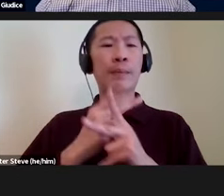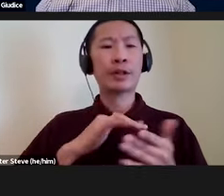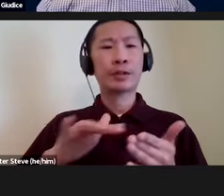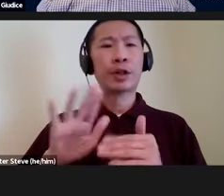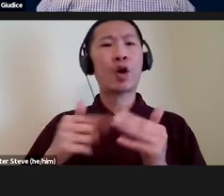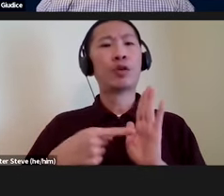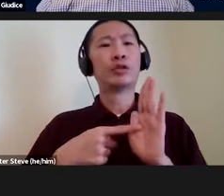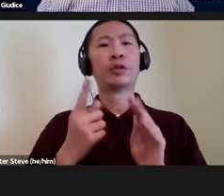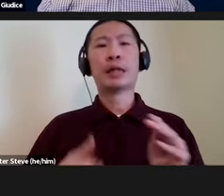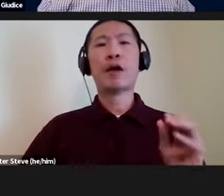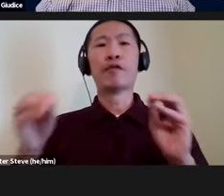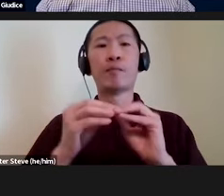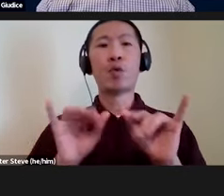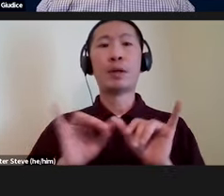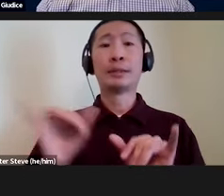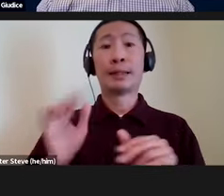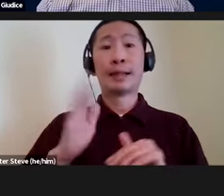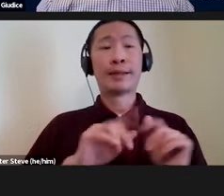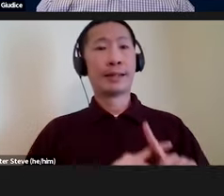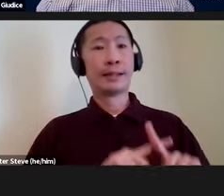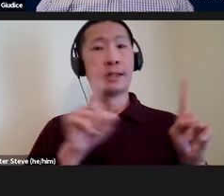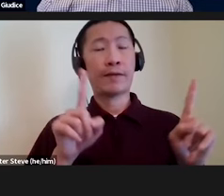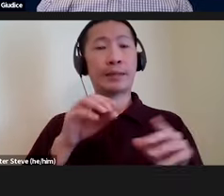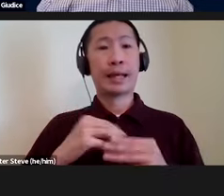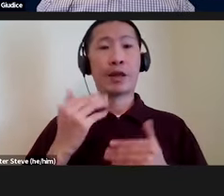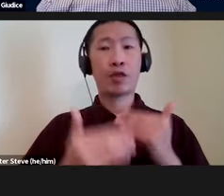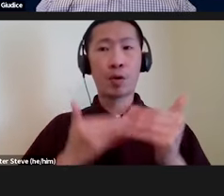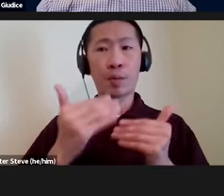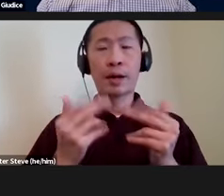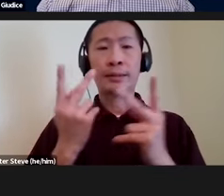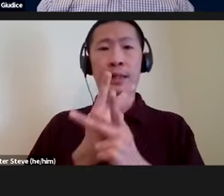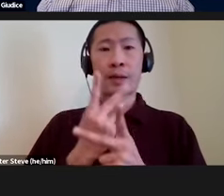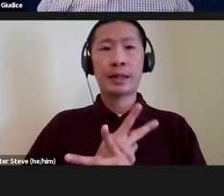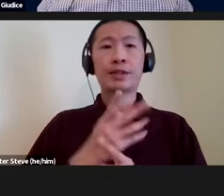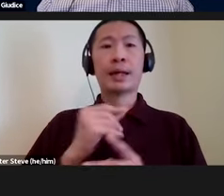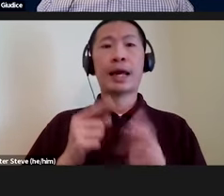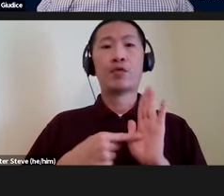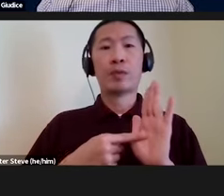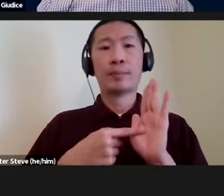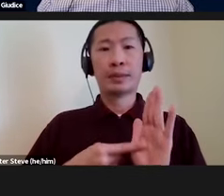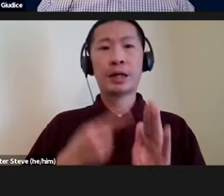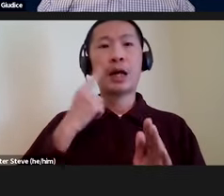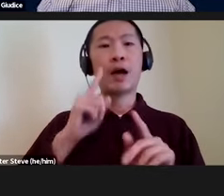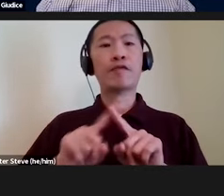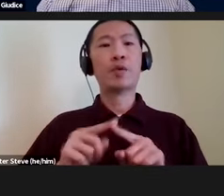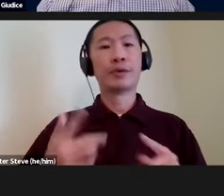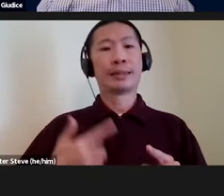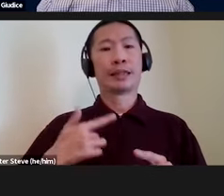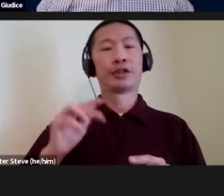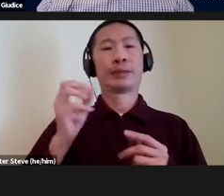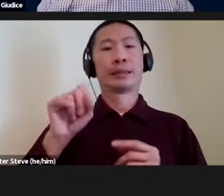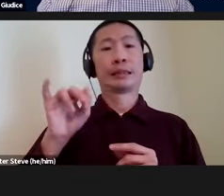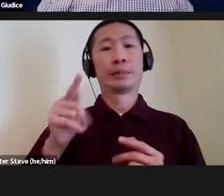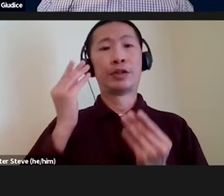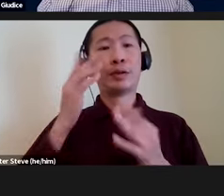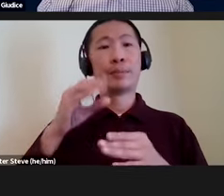that there is far more similarity than difference in the processing computation and representation of multisensory spatial information